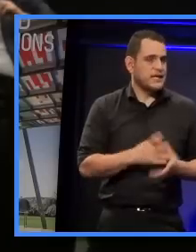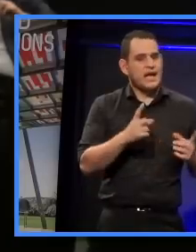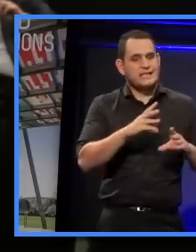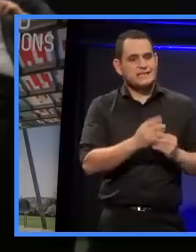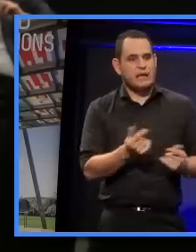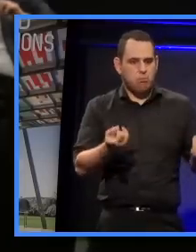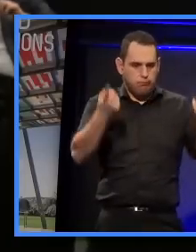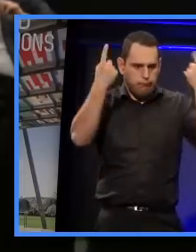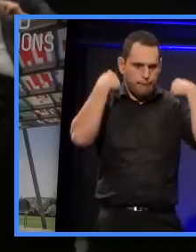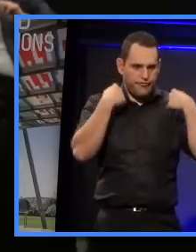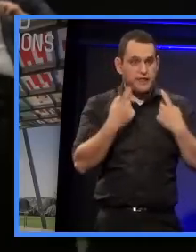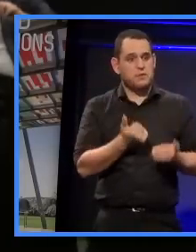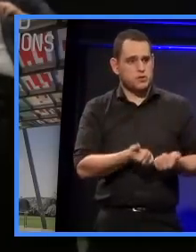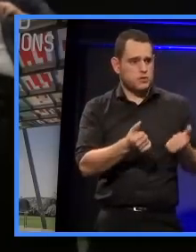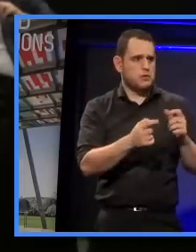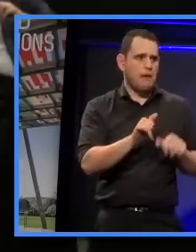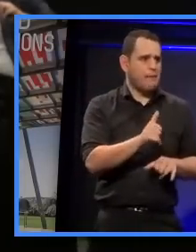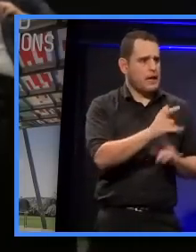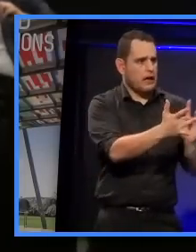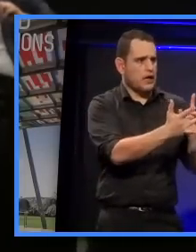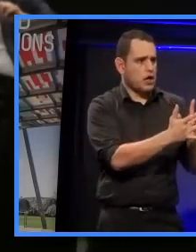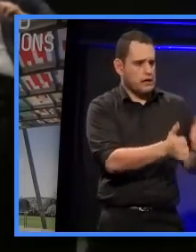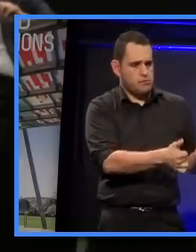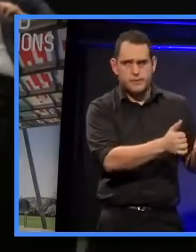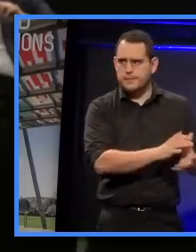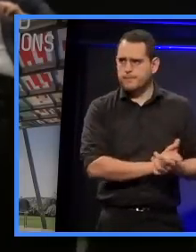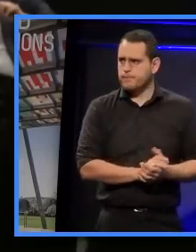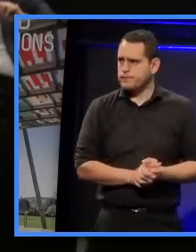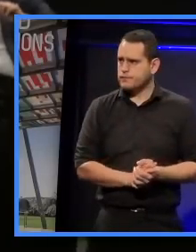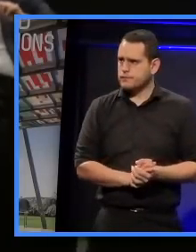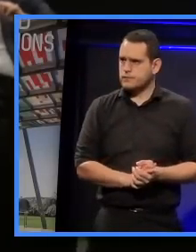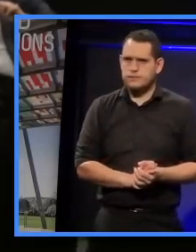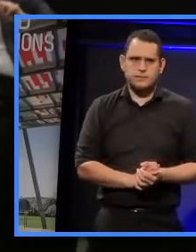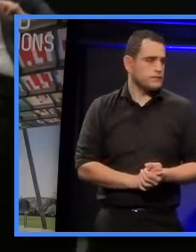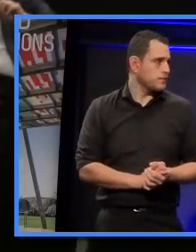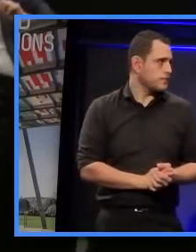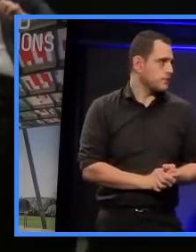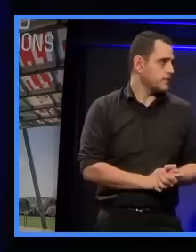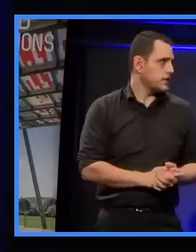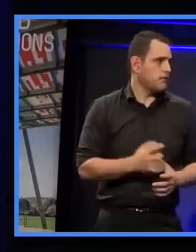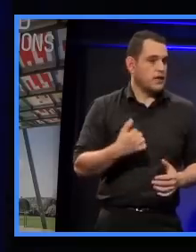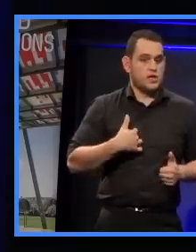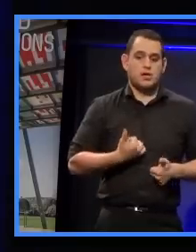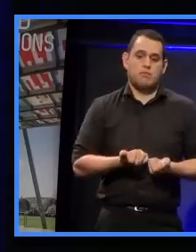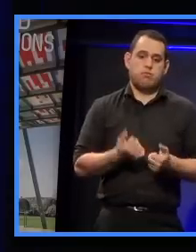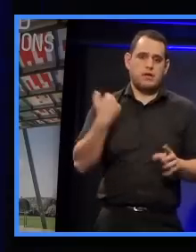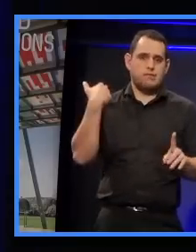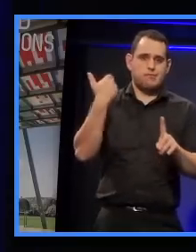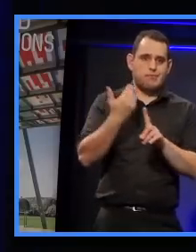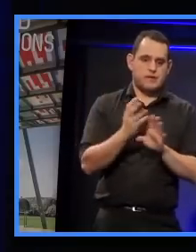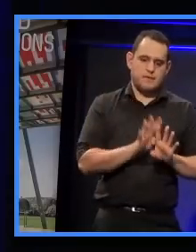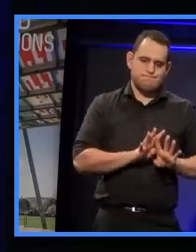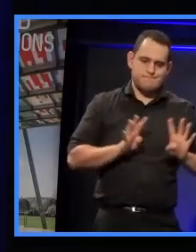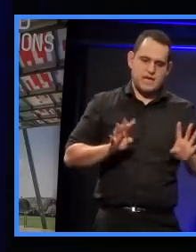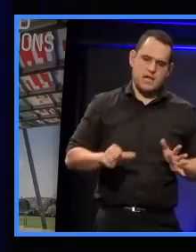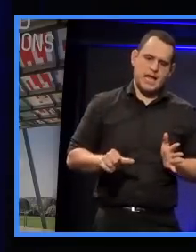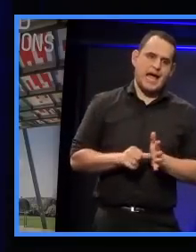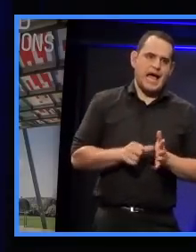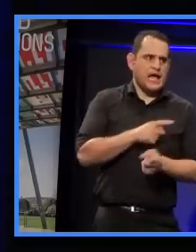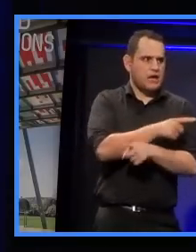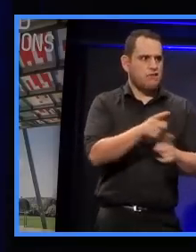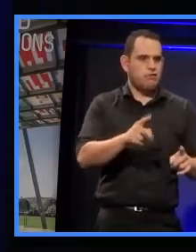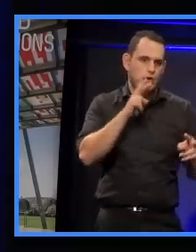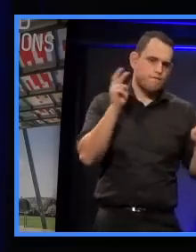think it would great for you guys to keep in touch, perhaps, and have another conversation. Look, obviously we've had a panel here, and it's difficult to get